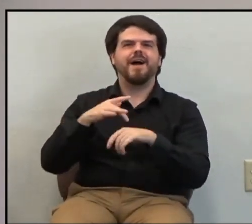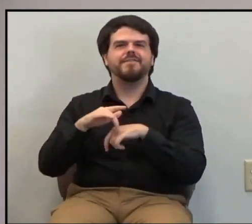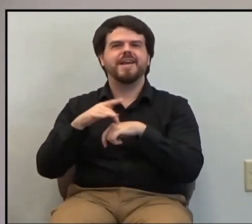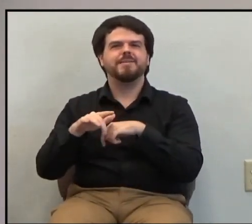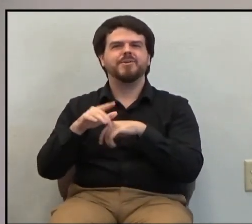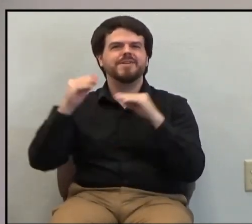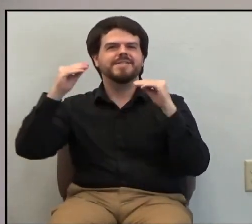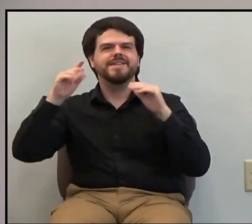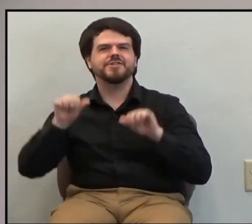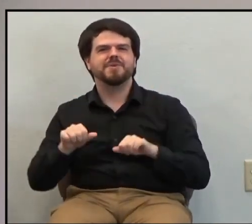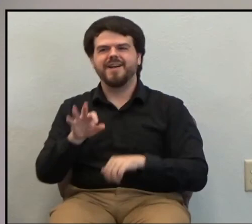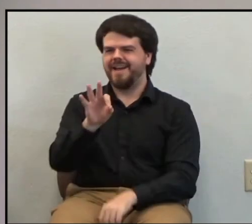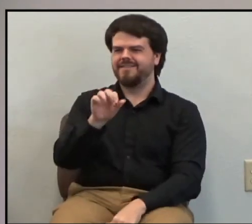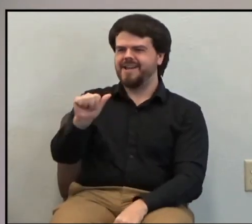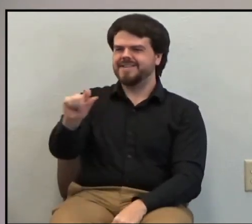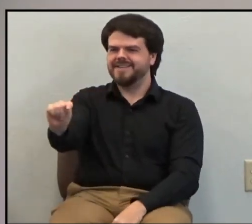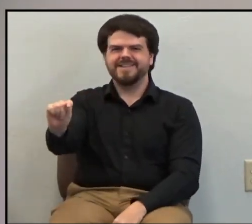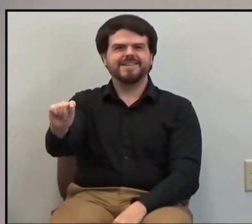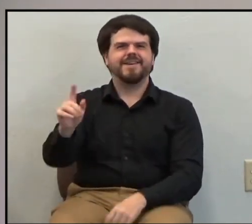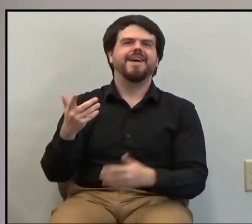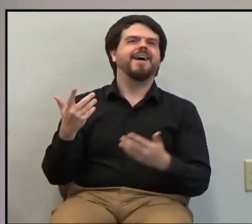I'm in, Lord. I'm in.